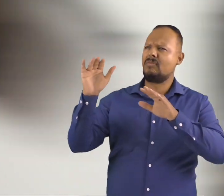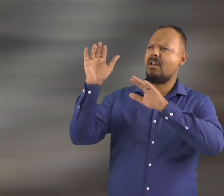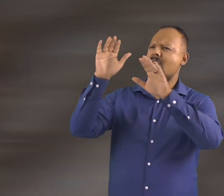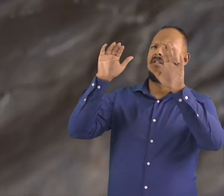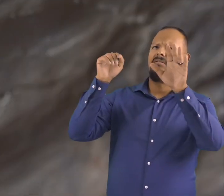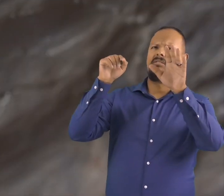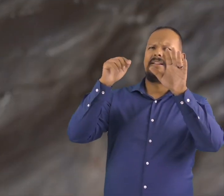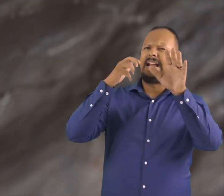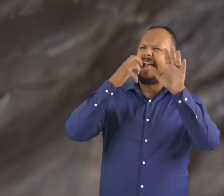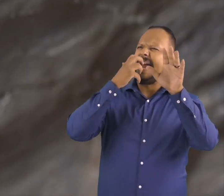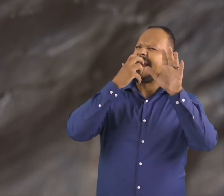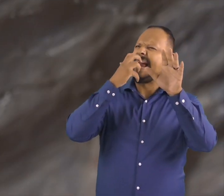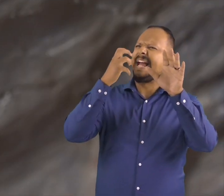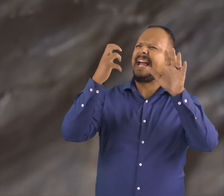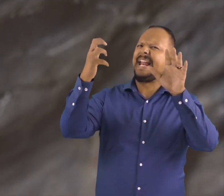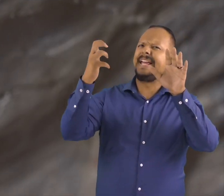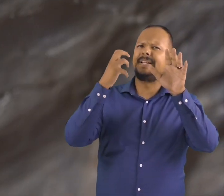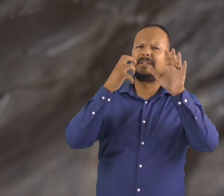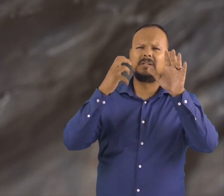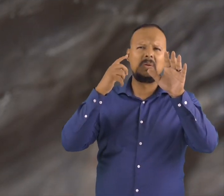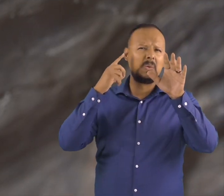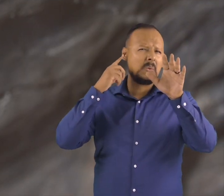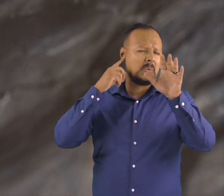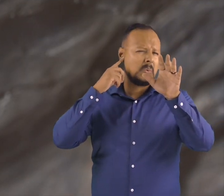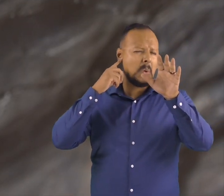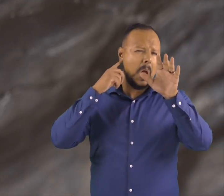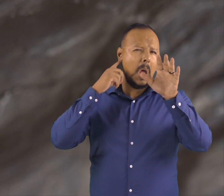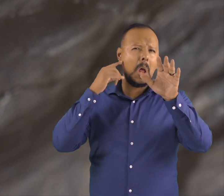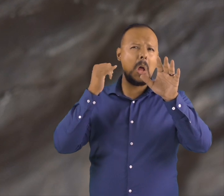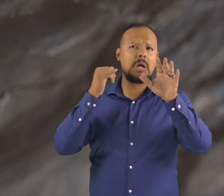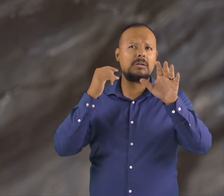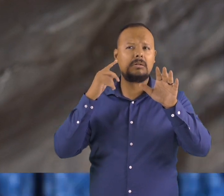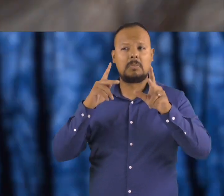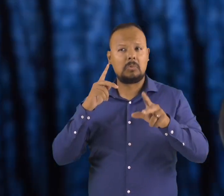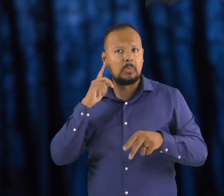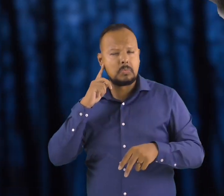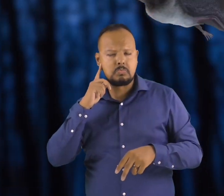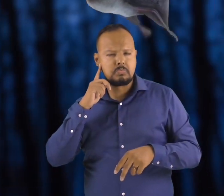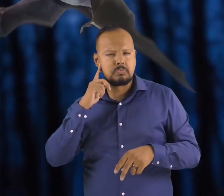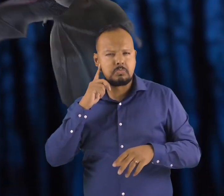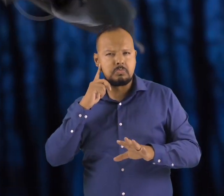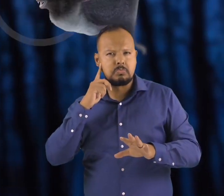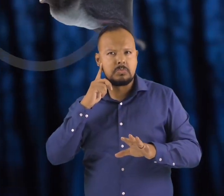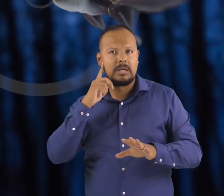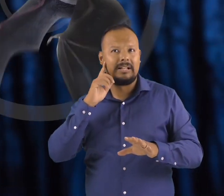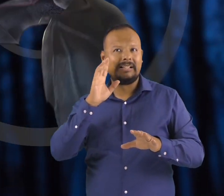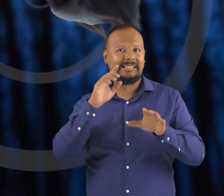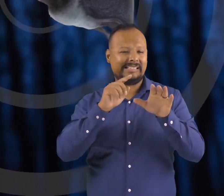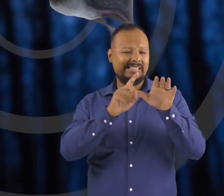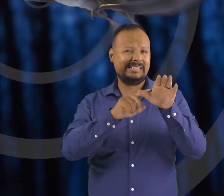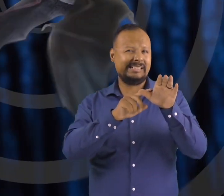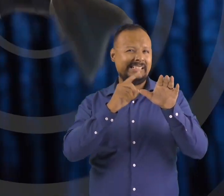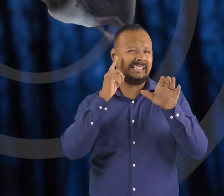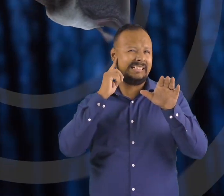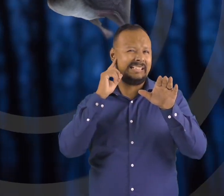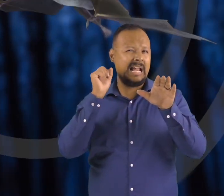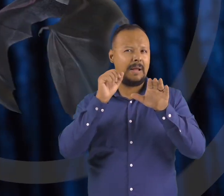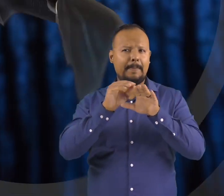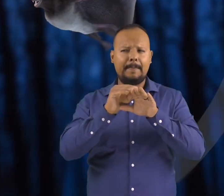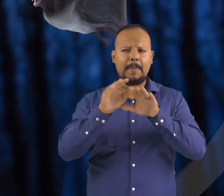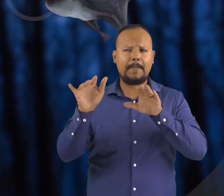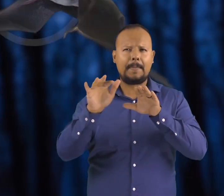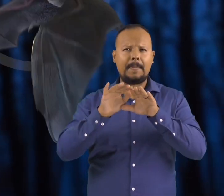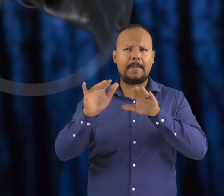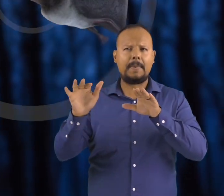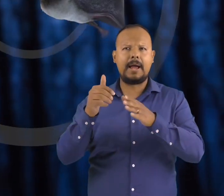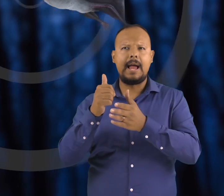that is so high-pitched, people cannot hear it. The sound helps them figure out the distance they are